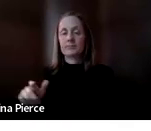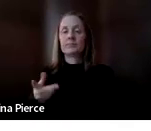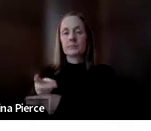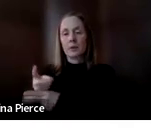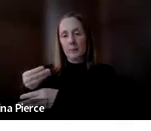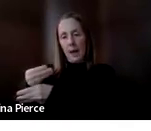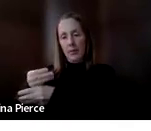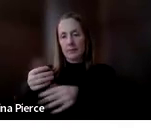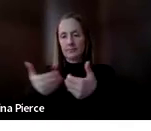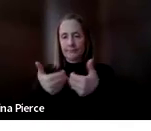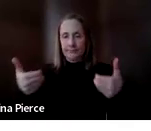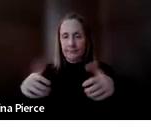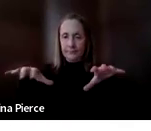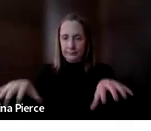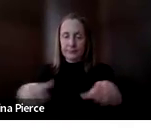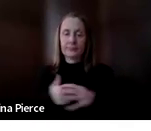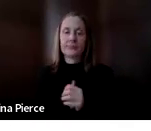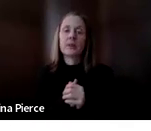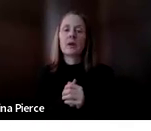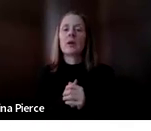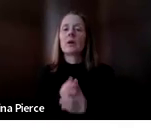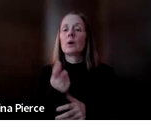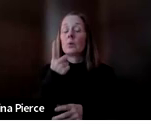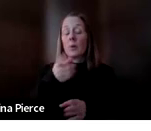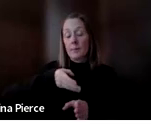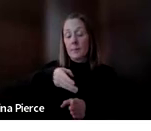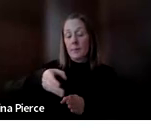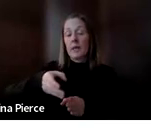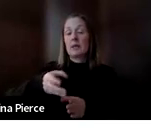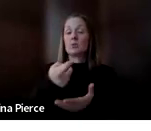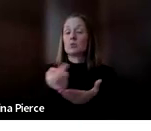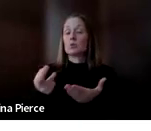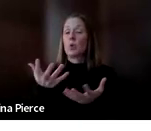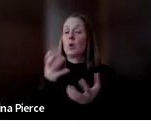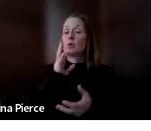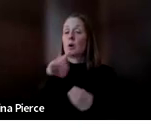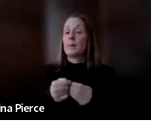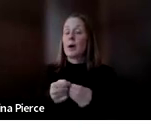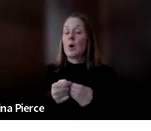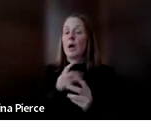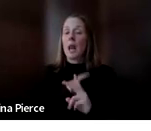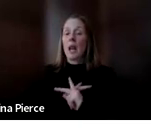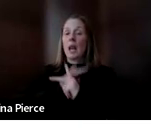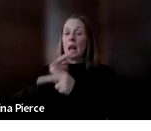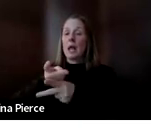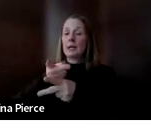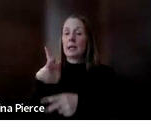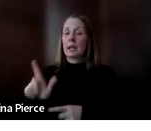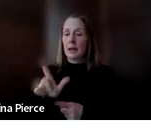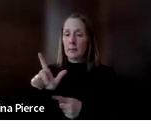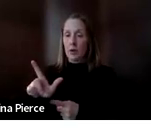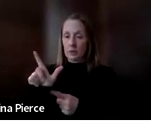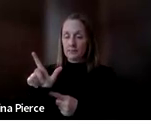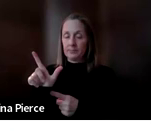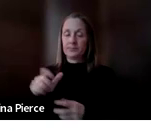One of the main resources I want to tell you about today with Alt Shift is our lending library. Our lending library